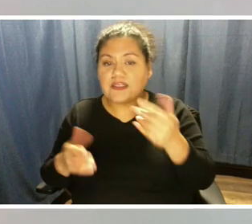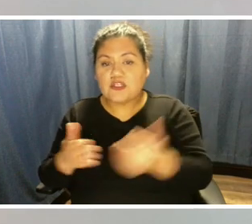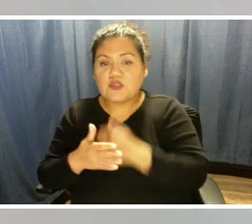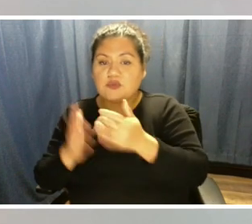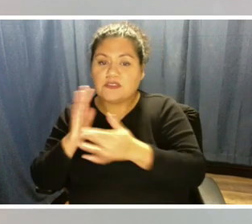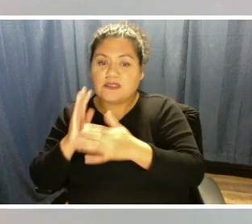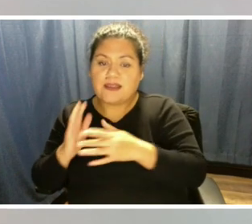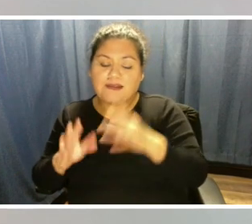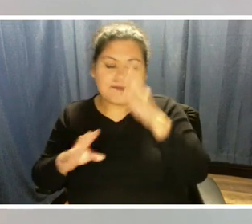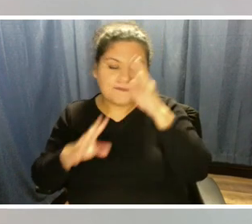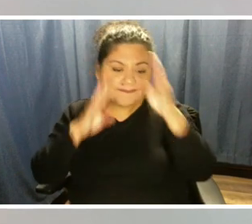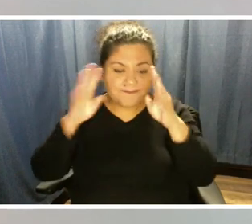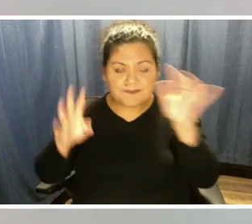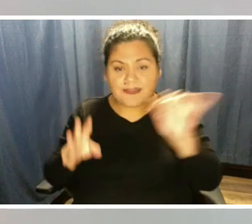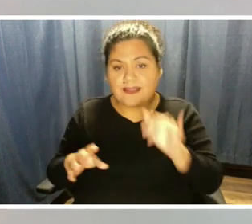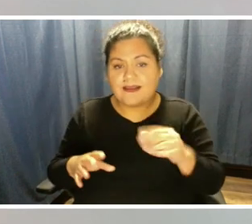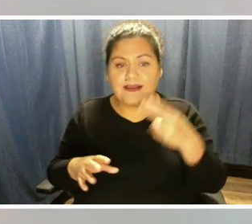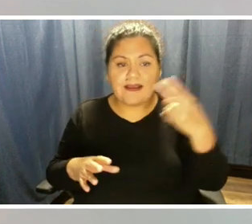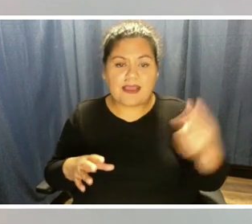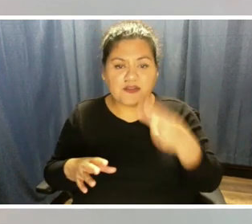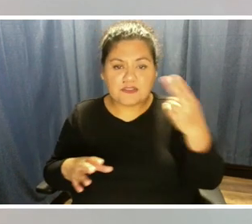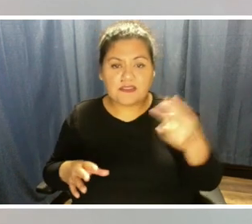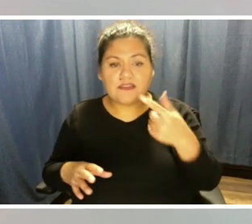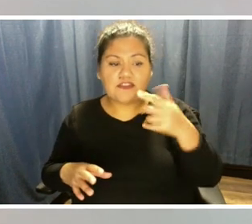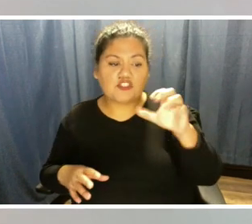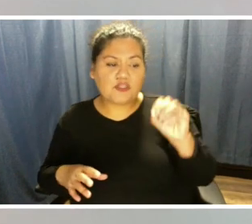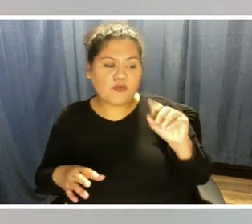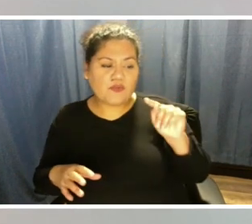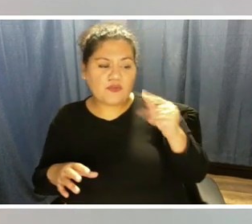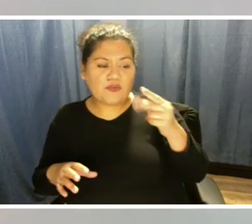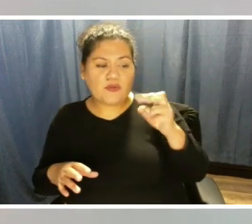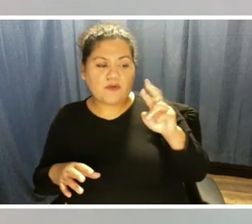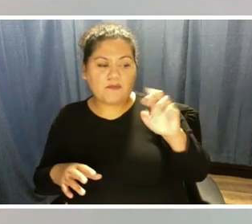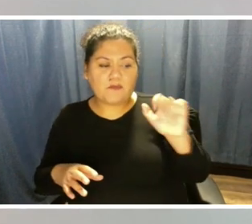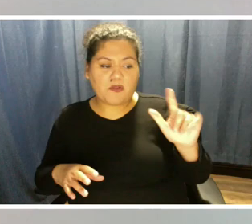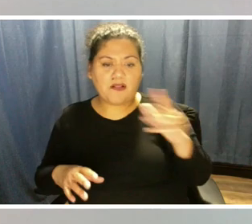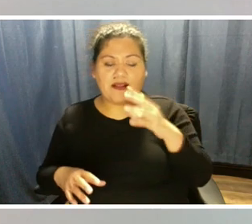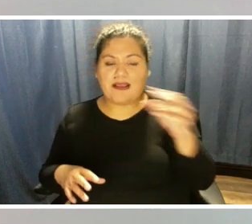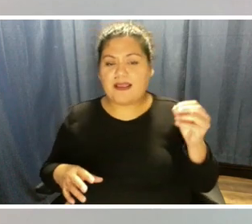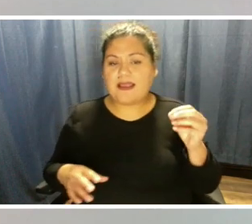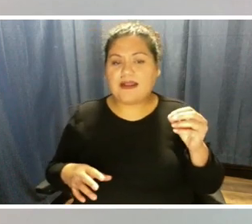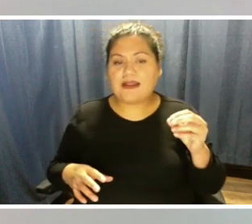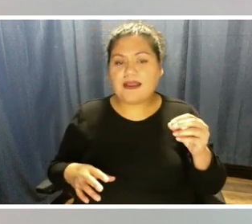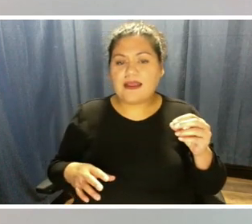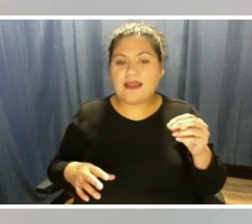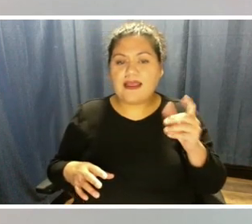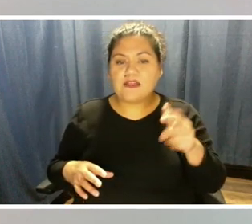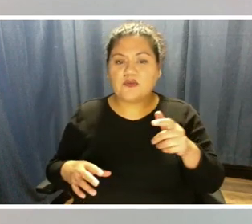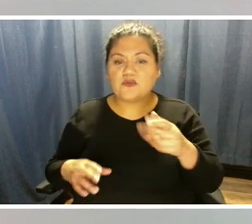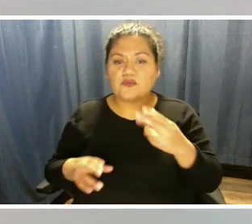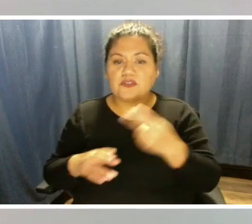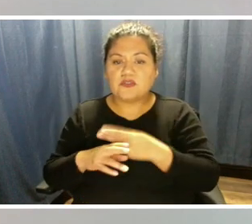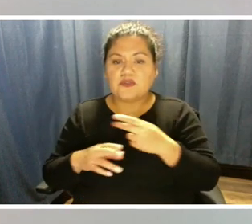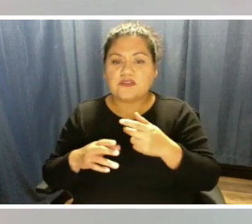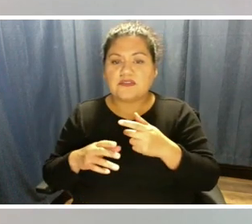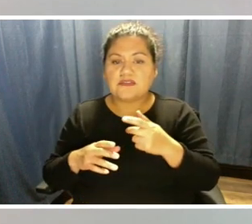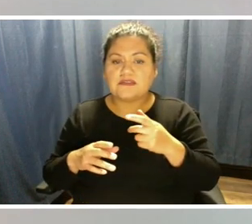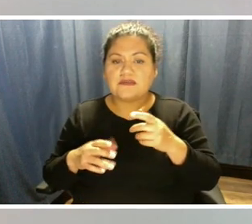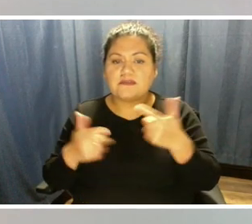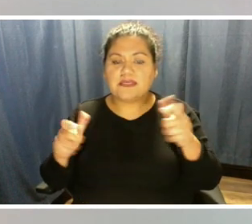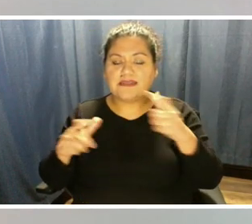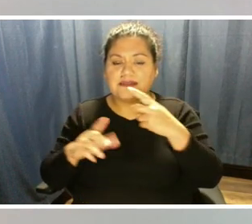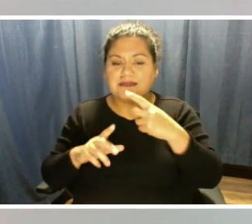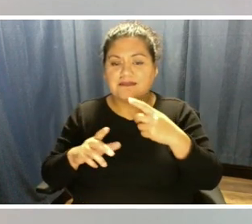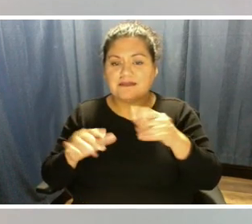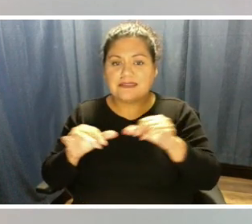like hydrogen, geothermal. And as these reach utility scale deployment, we'll be able to add those again